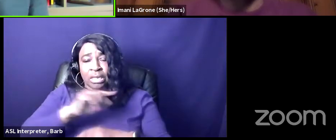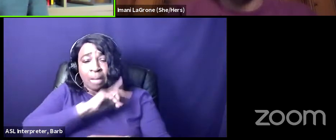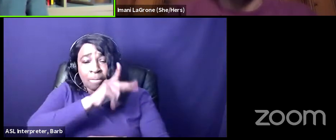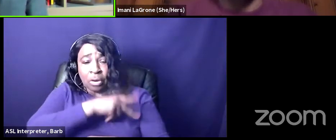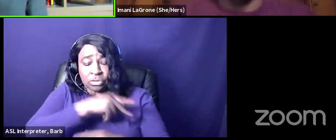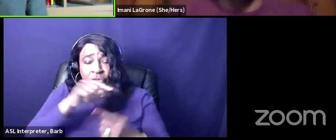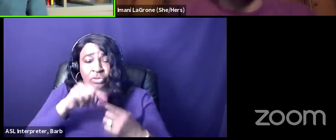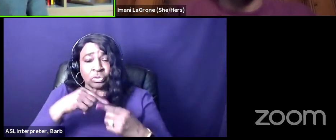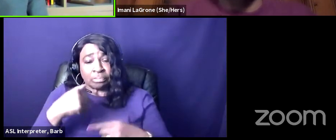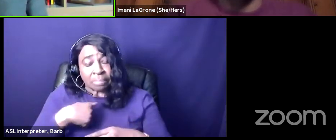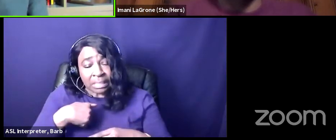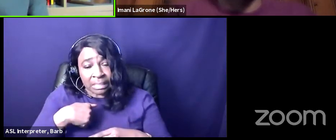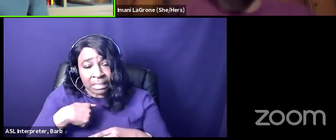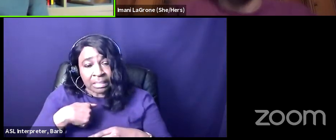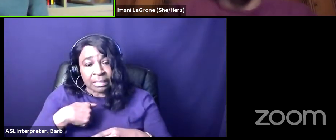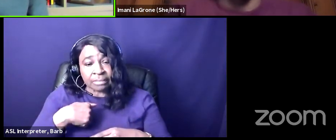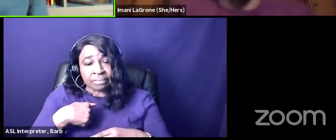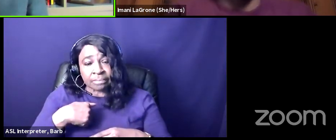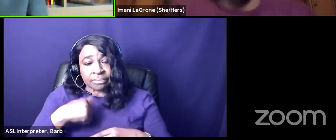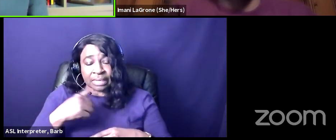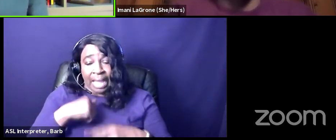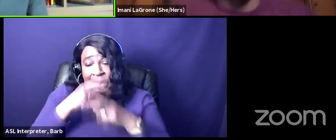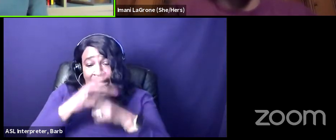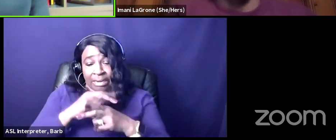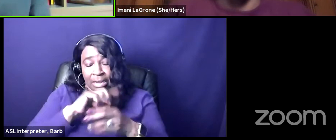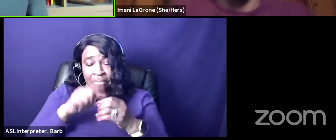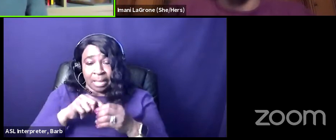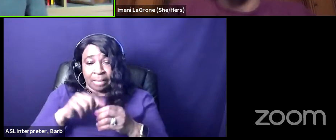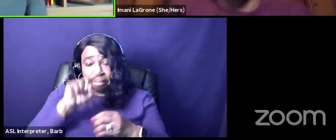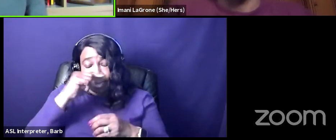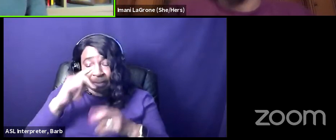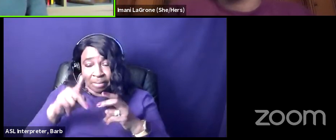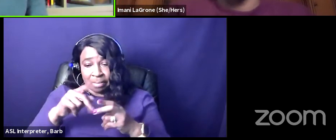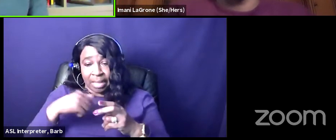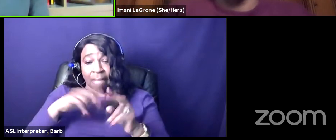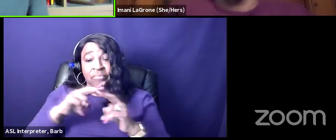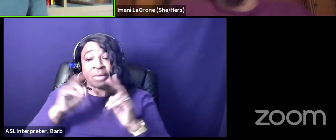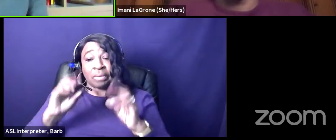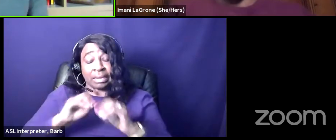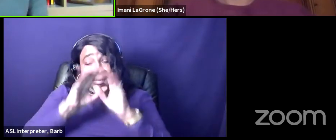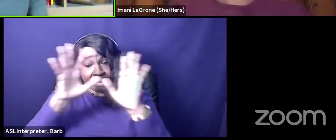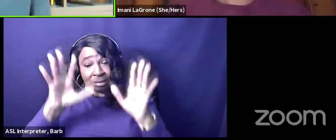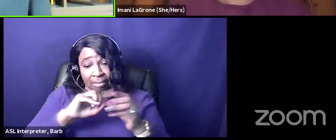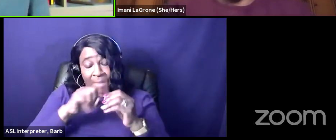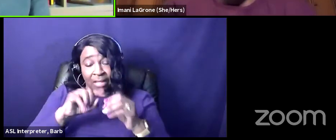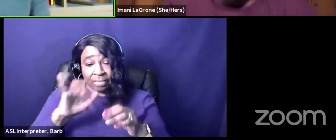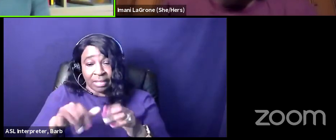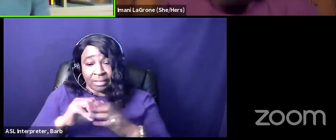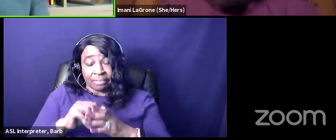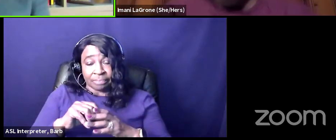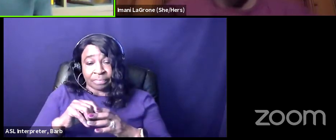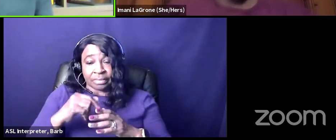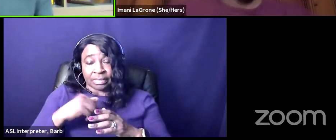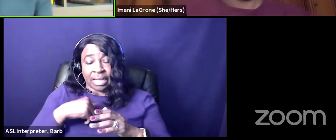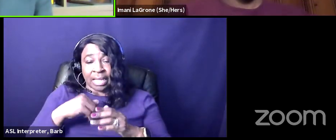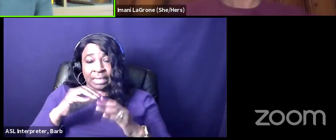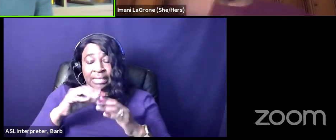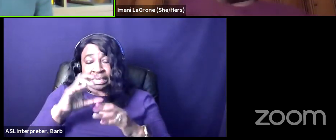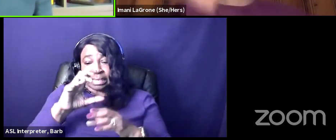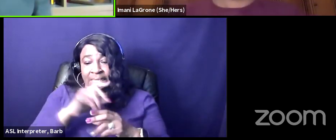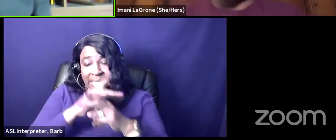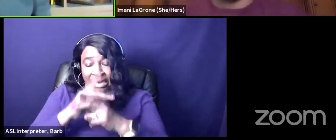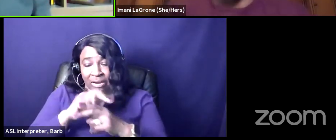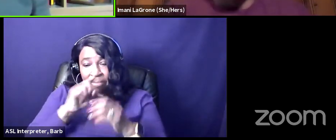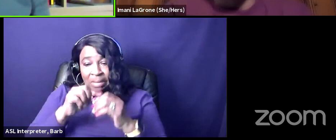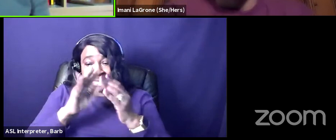me right like this is i care about black people i'm very clear like the only two things i really care about are cities and black folks and i only care about cities because black folks live in them